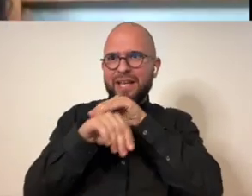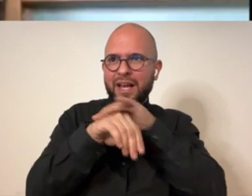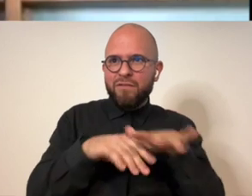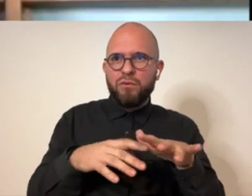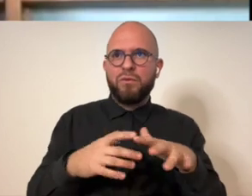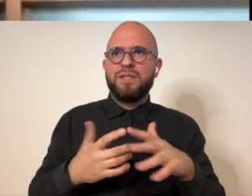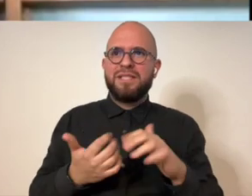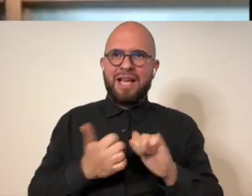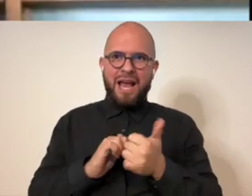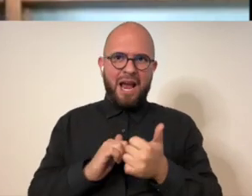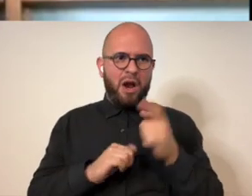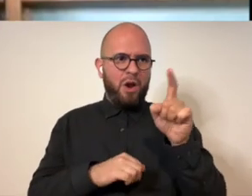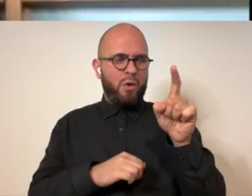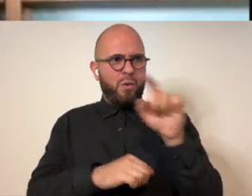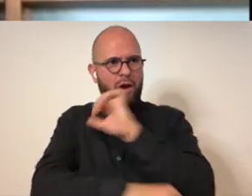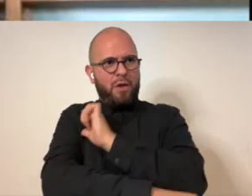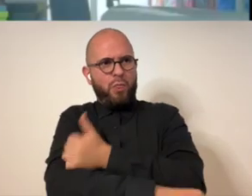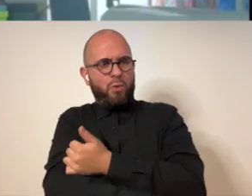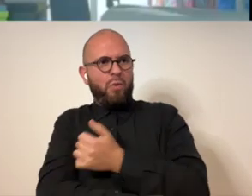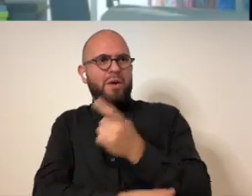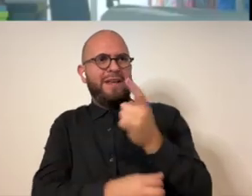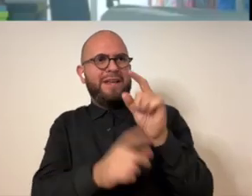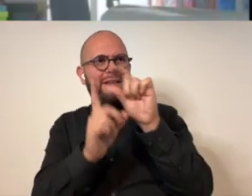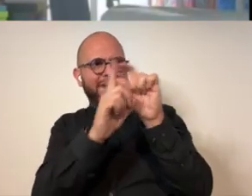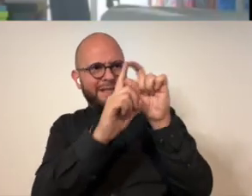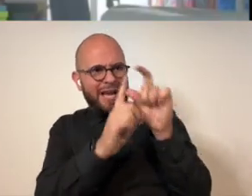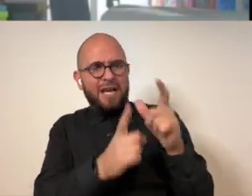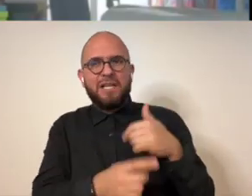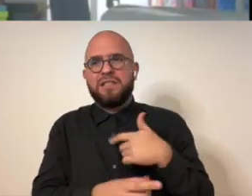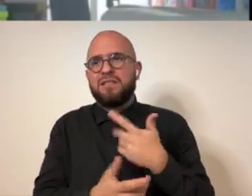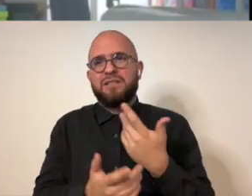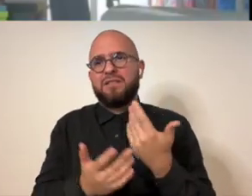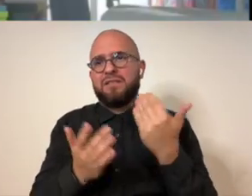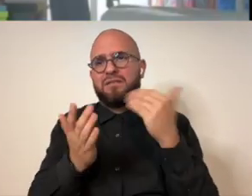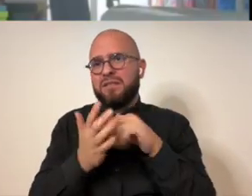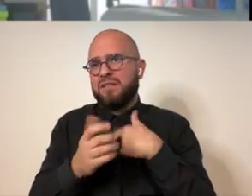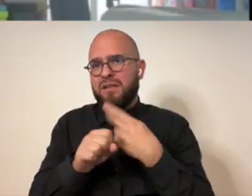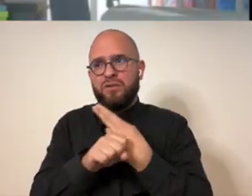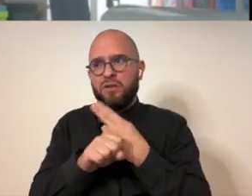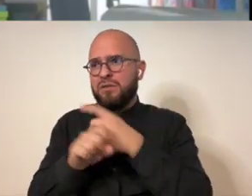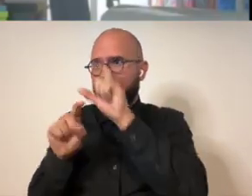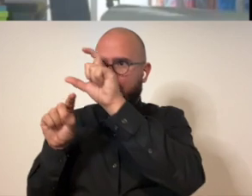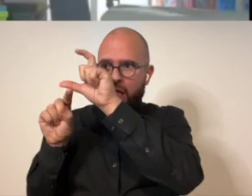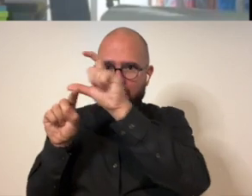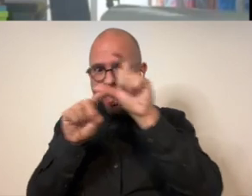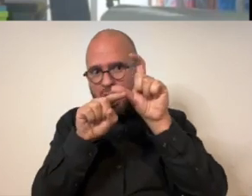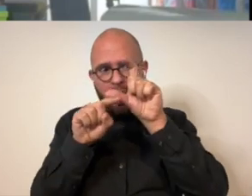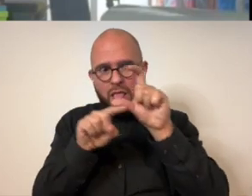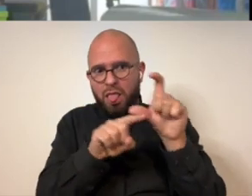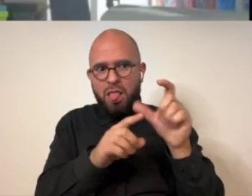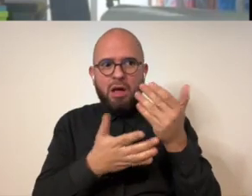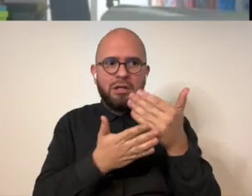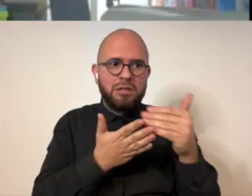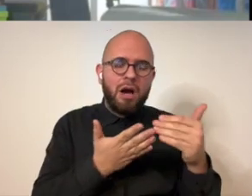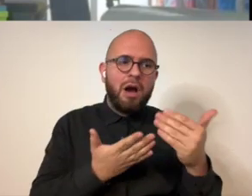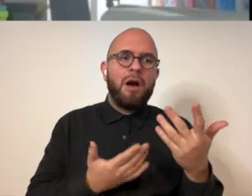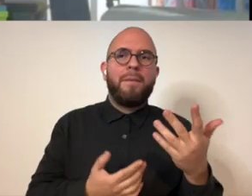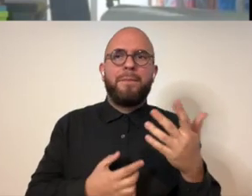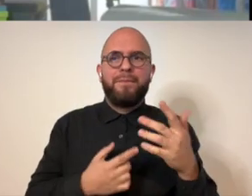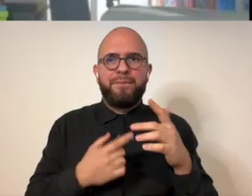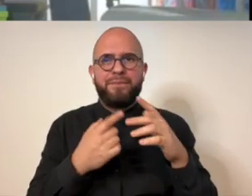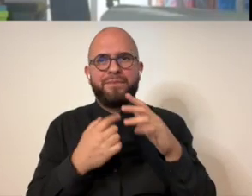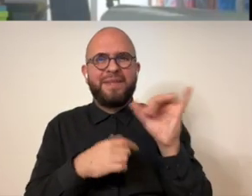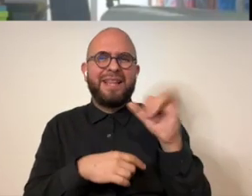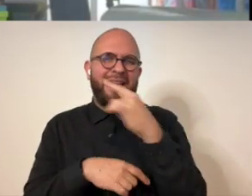influences the sense of authority that a text has yeah so i've worked with uniform like all capitalized letters in some